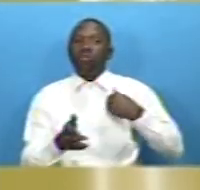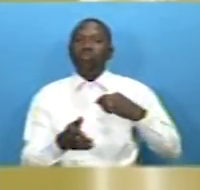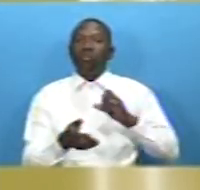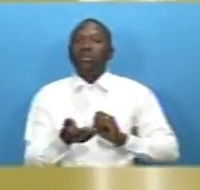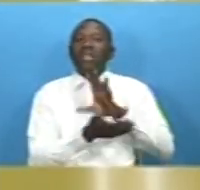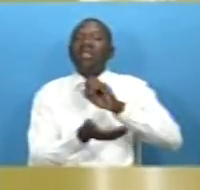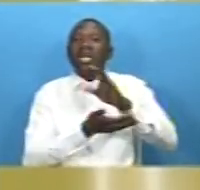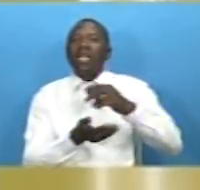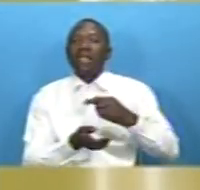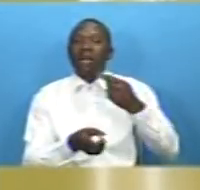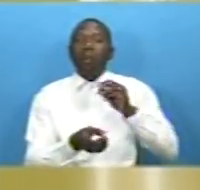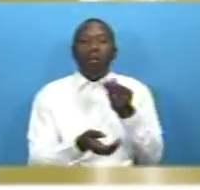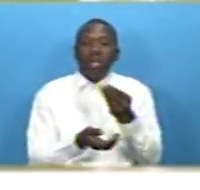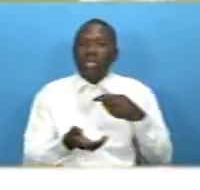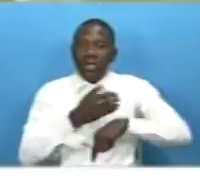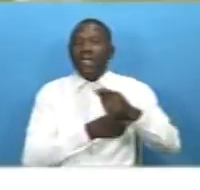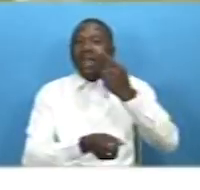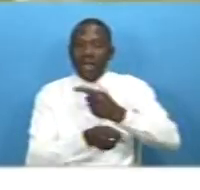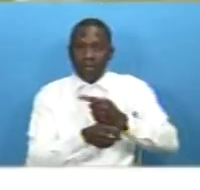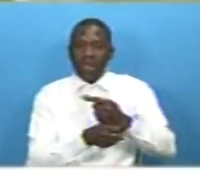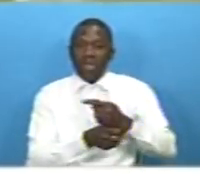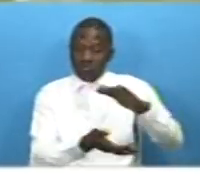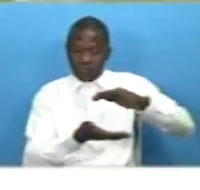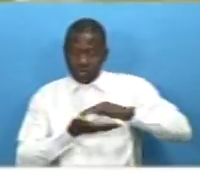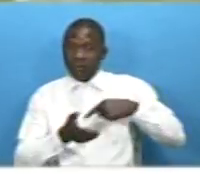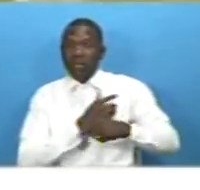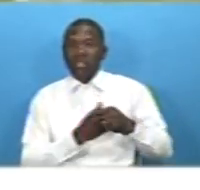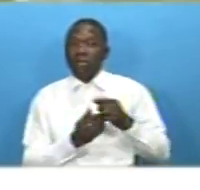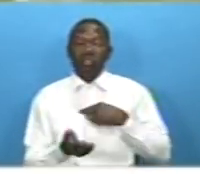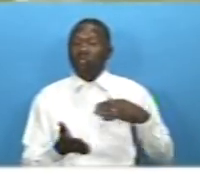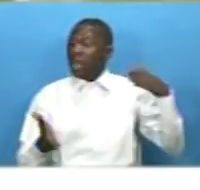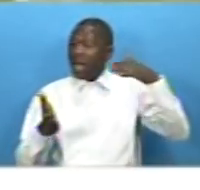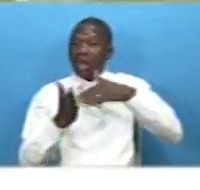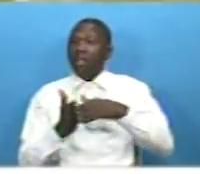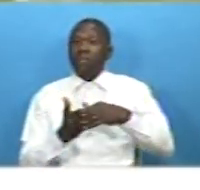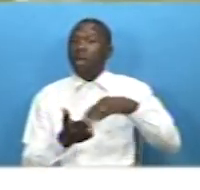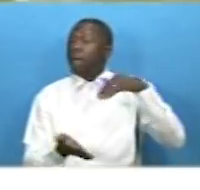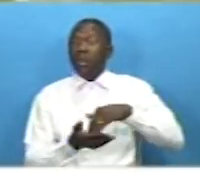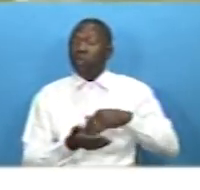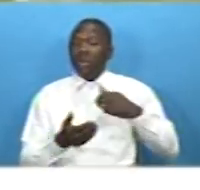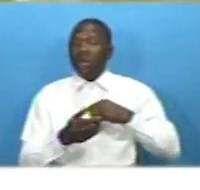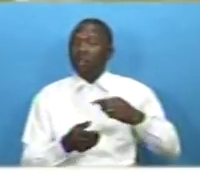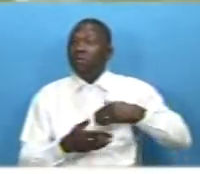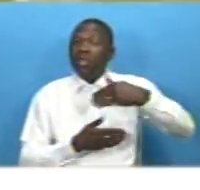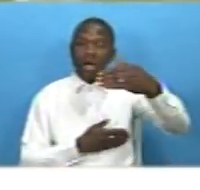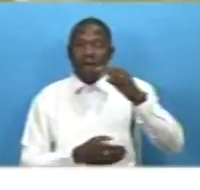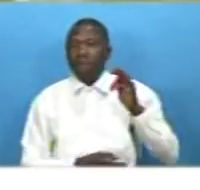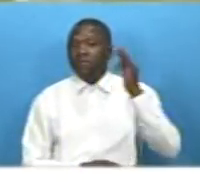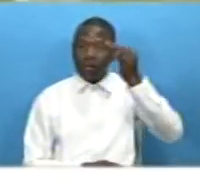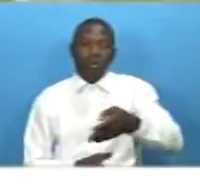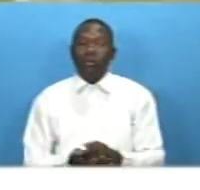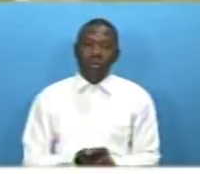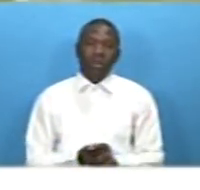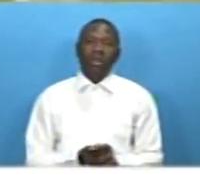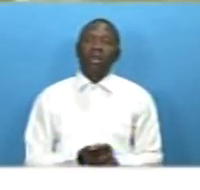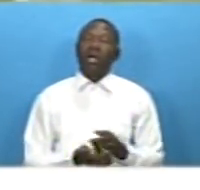mark in the very near future dr see kujabi deputy governor central bank of the gambia dr a jalo attorney general and